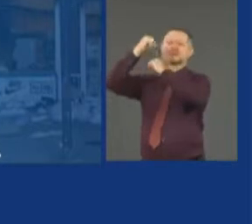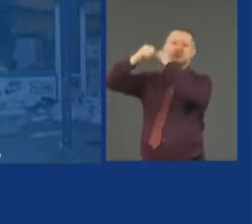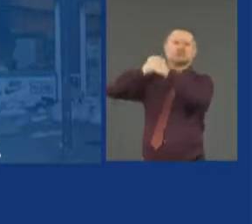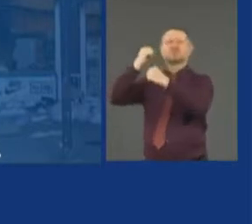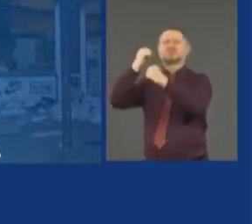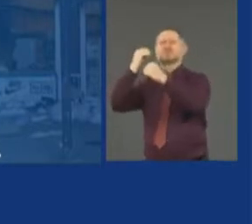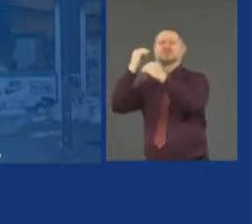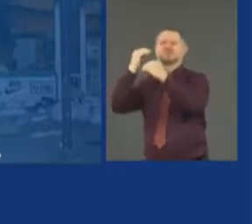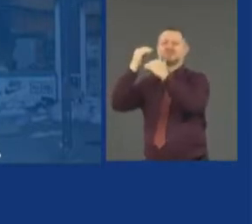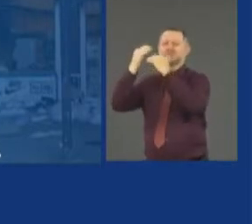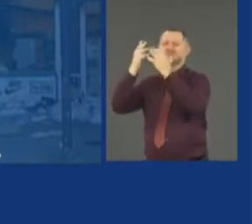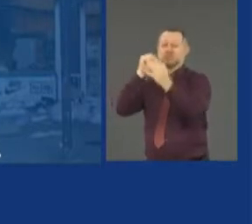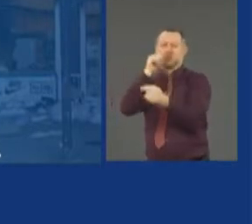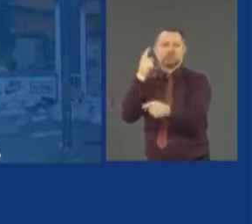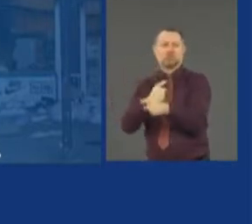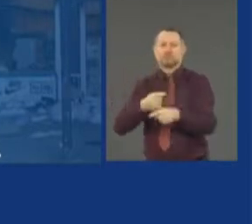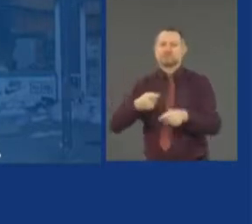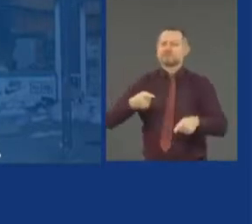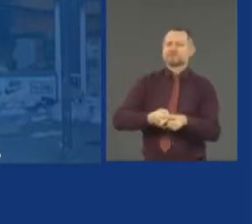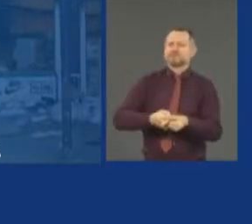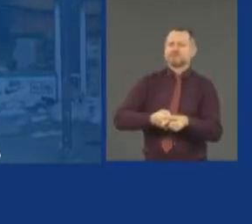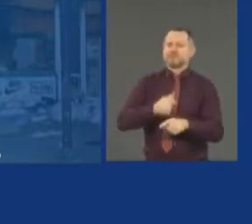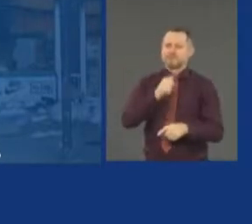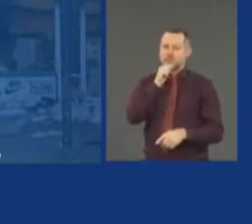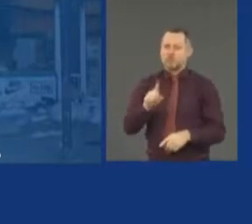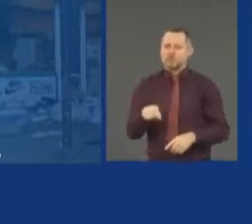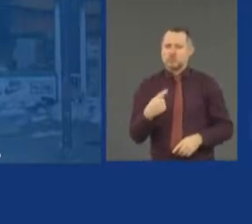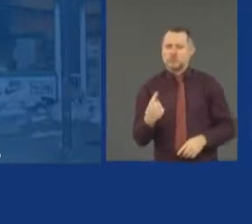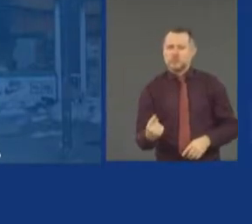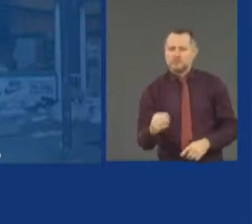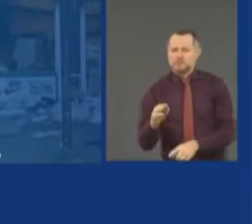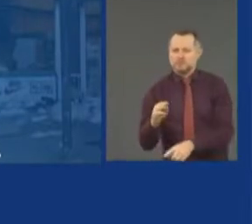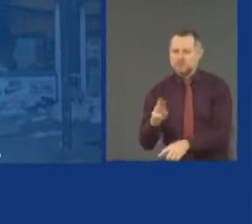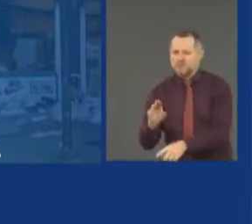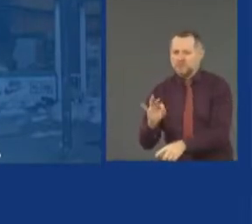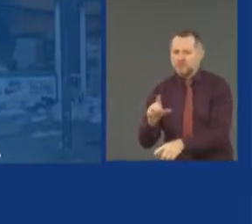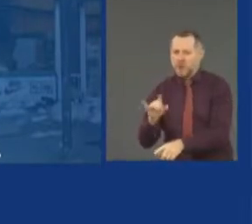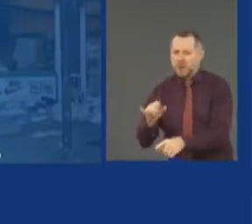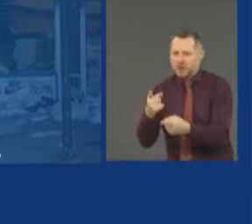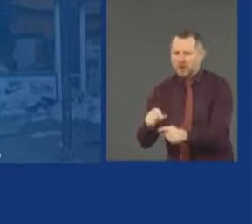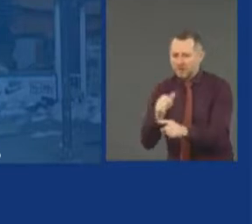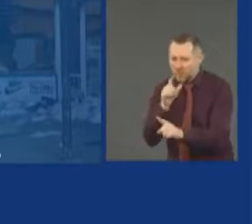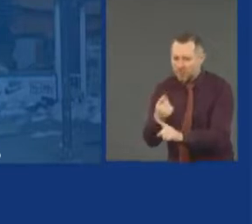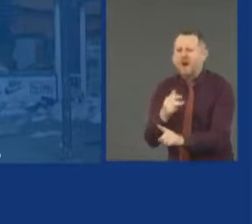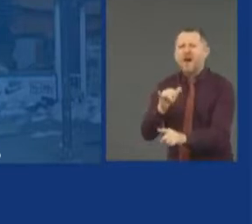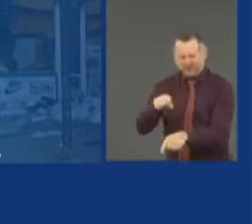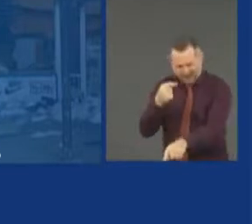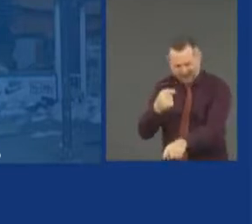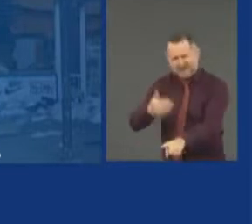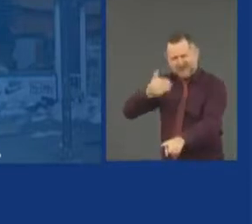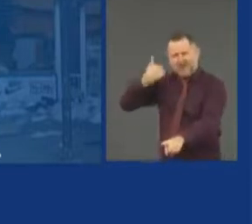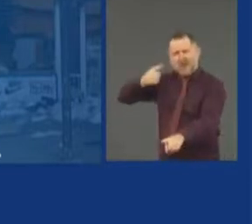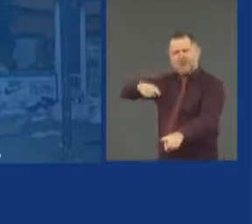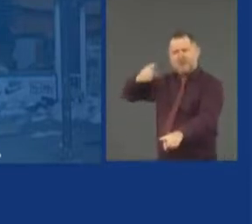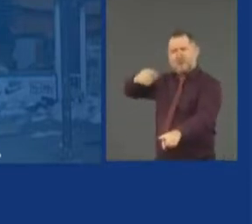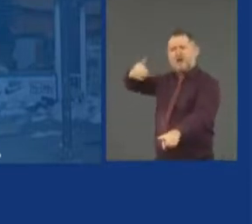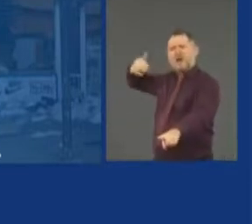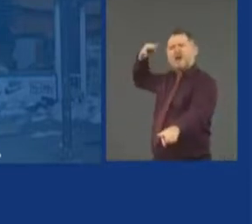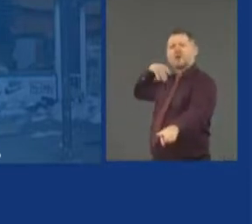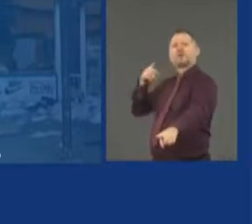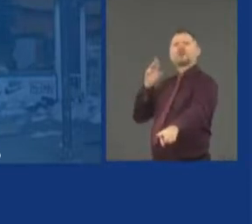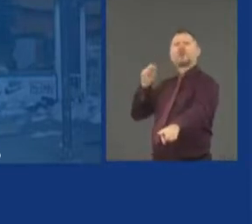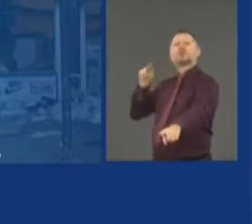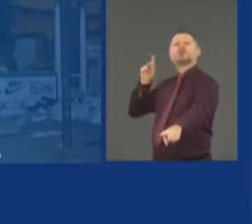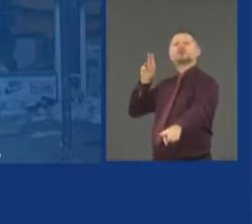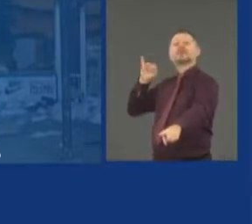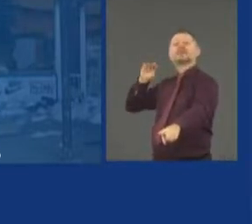Mr. Floyd. This was not an isolated instance. It goes back to Rodney King and Amadou Diallo and Abner Louima